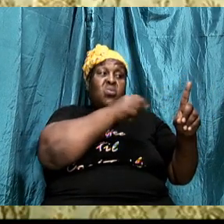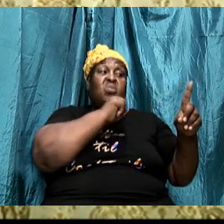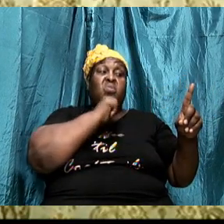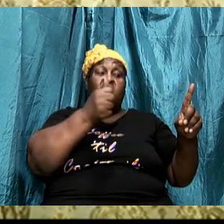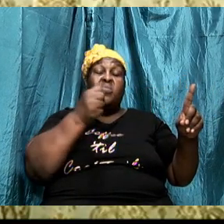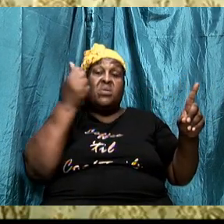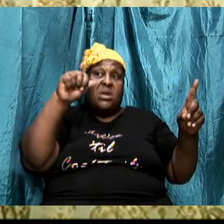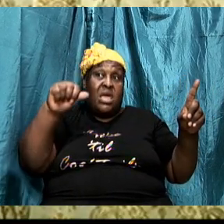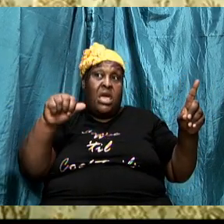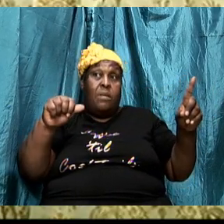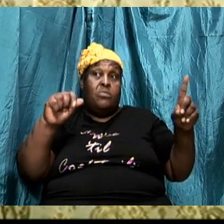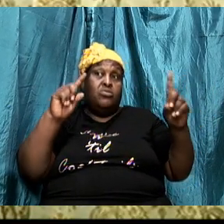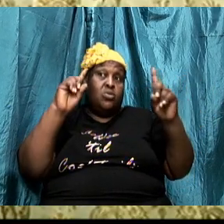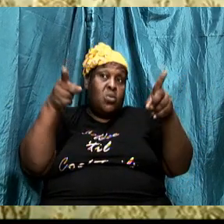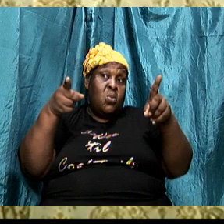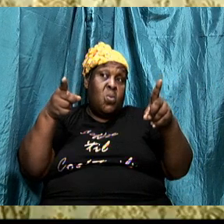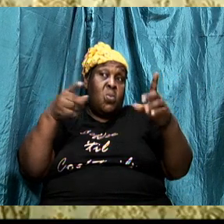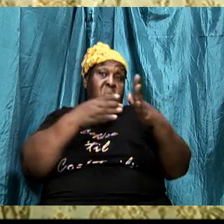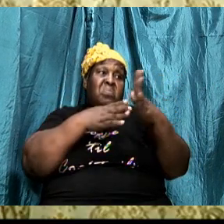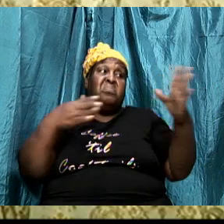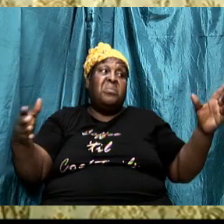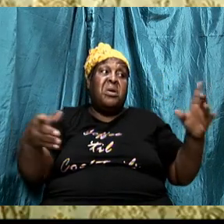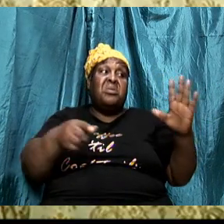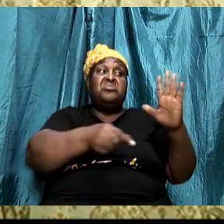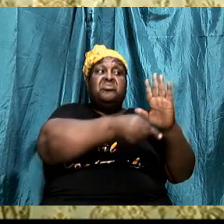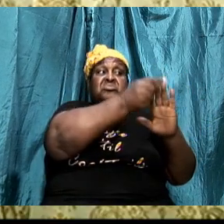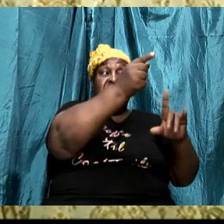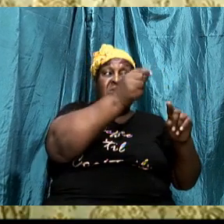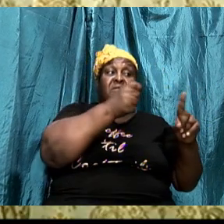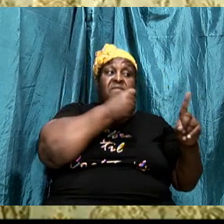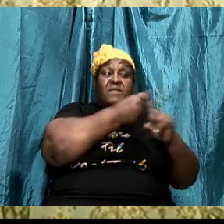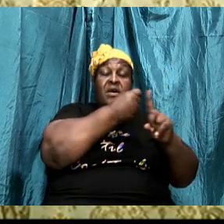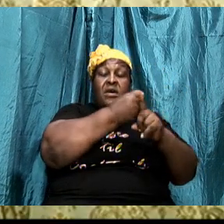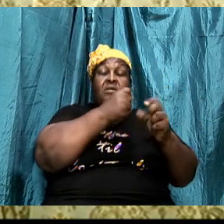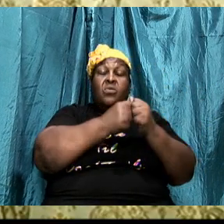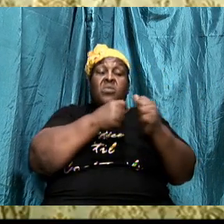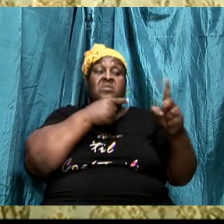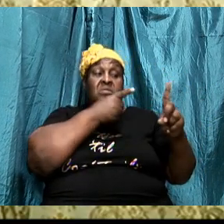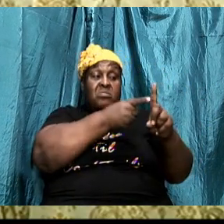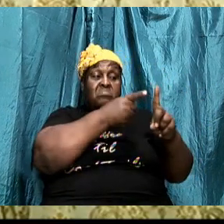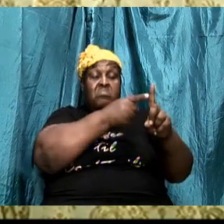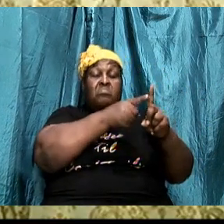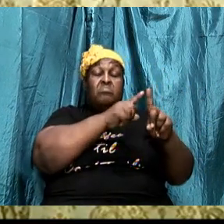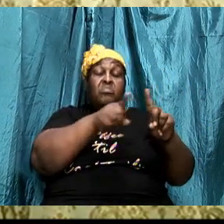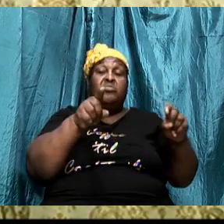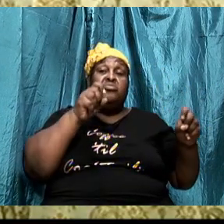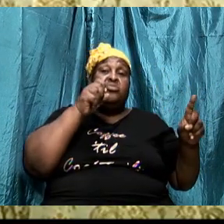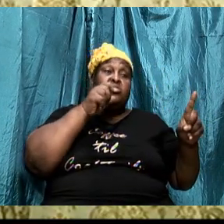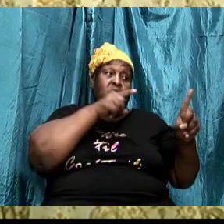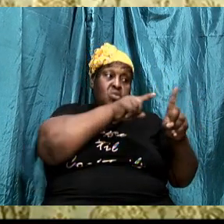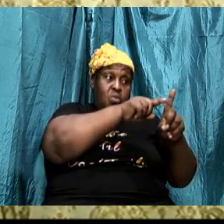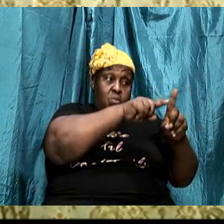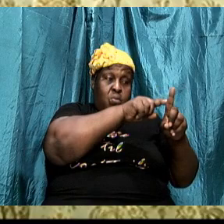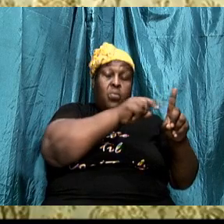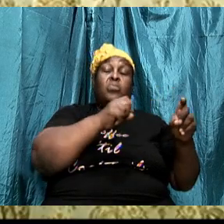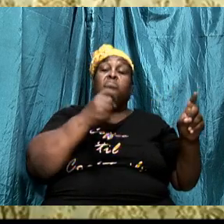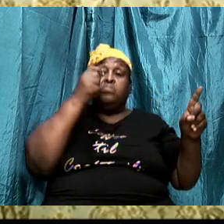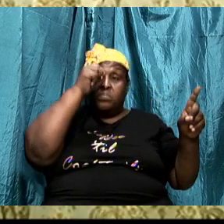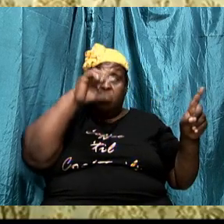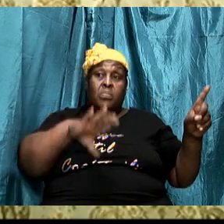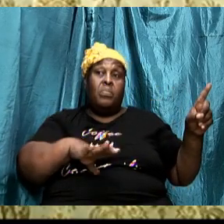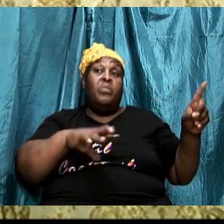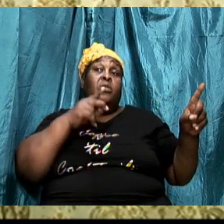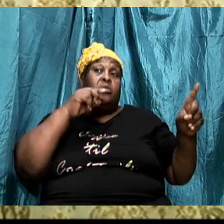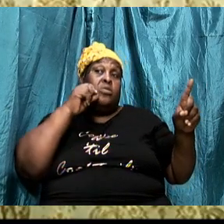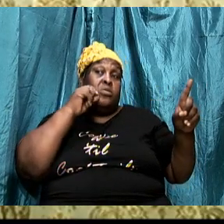Philistine to fight with him. For thou art but a youth, and he a man of